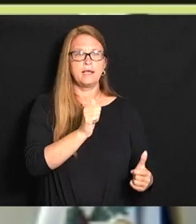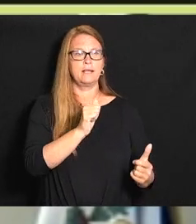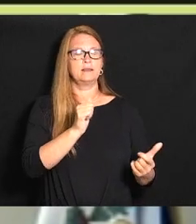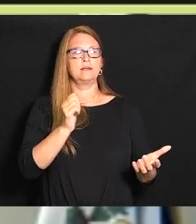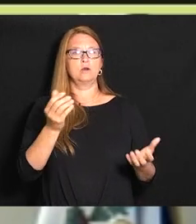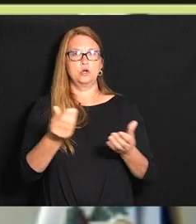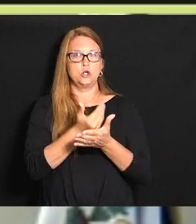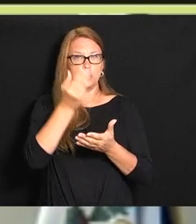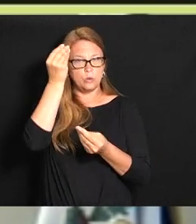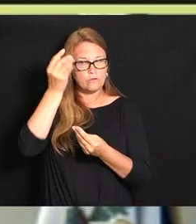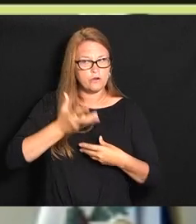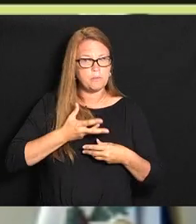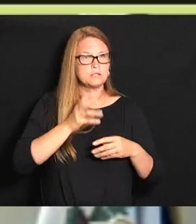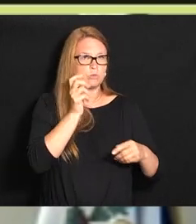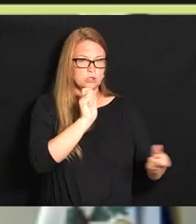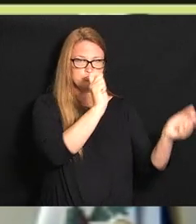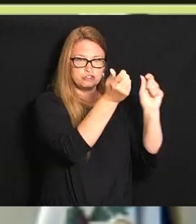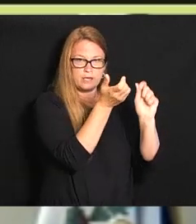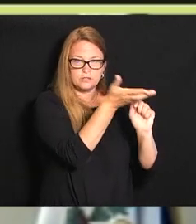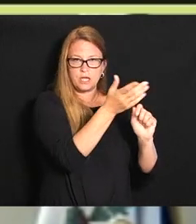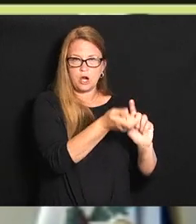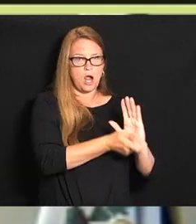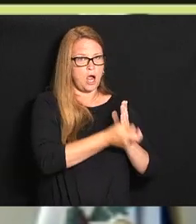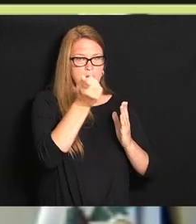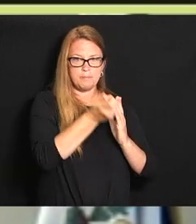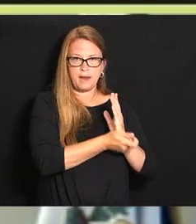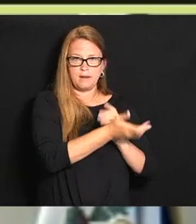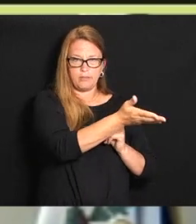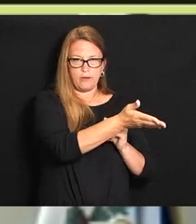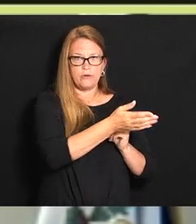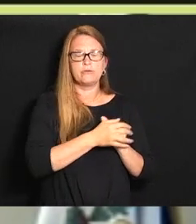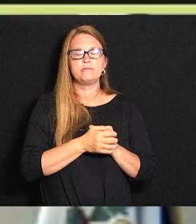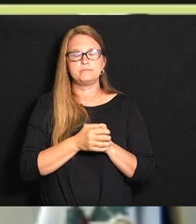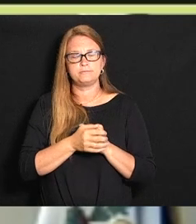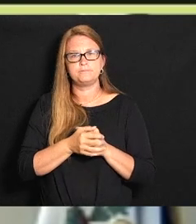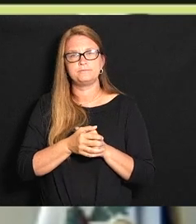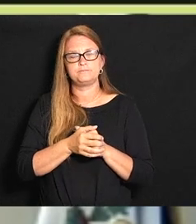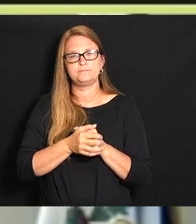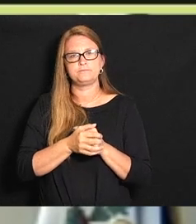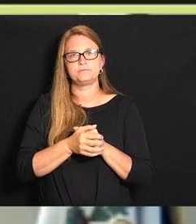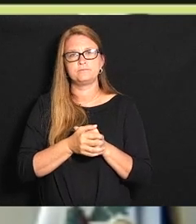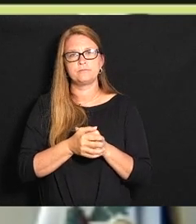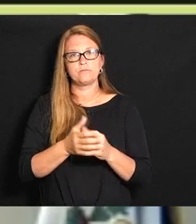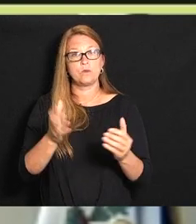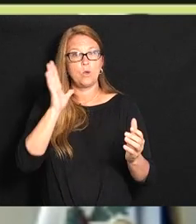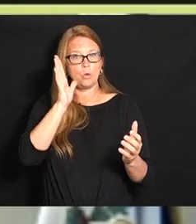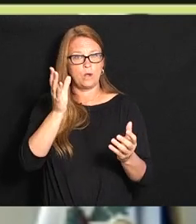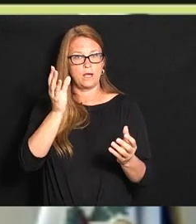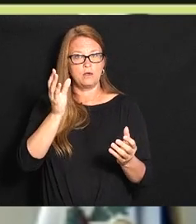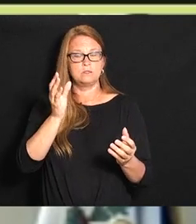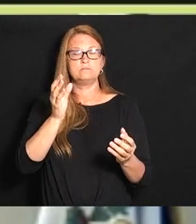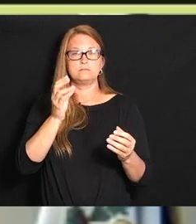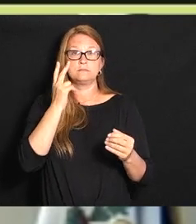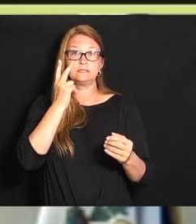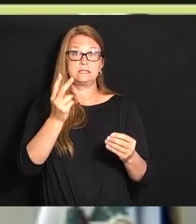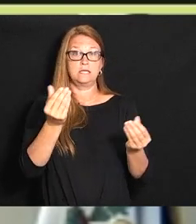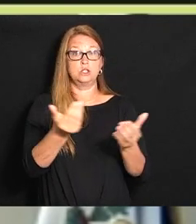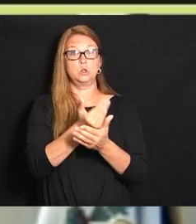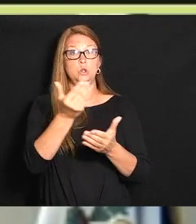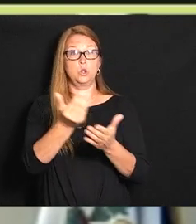improve the information on the dashboard or add to the information on the dashboard we will update it monthly and